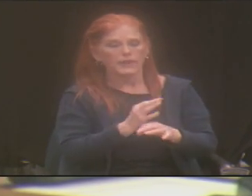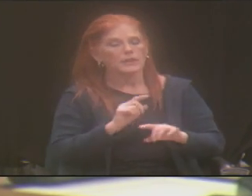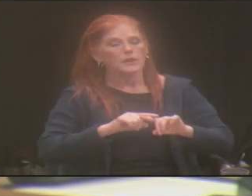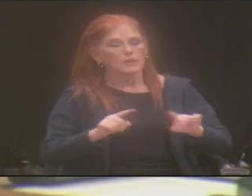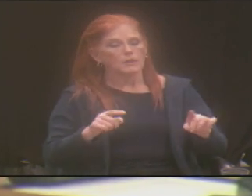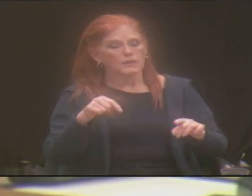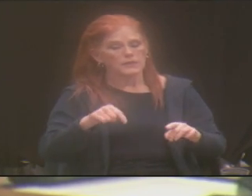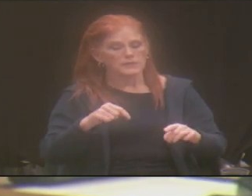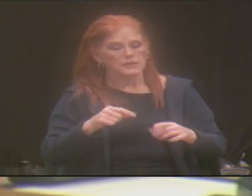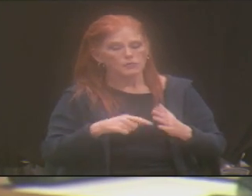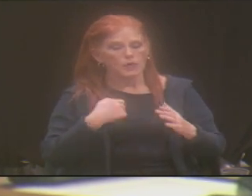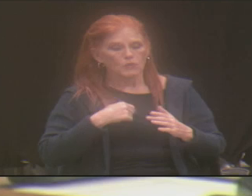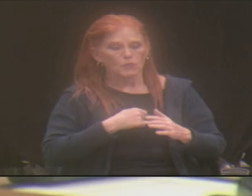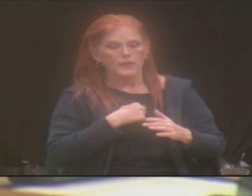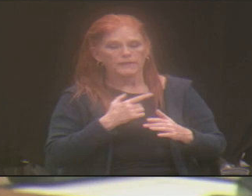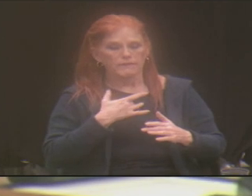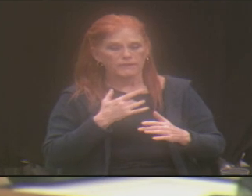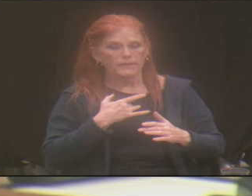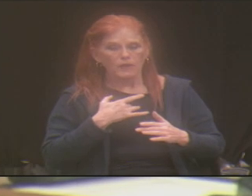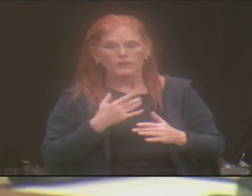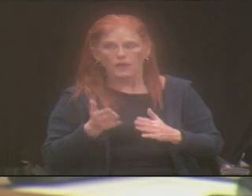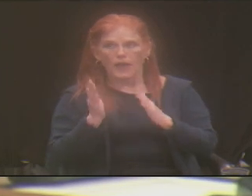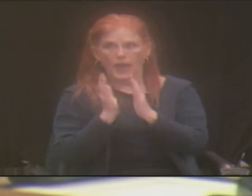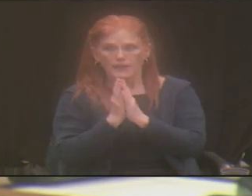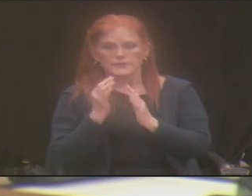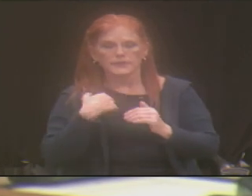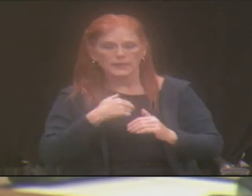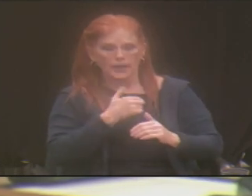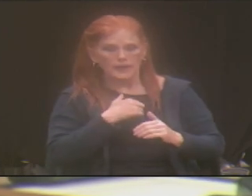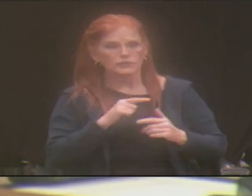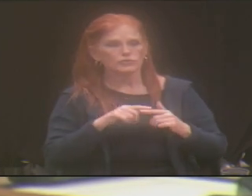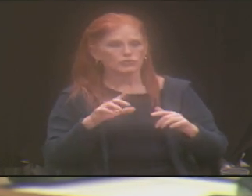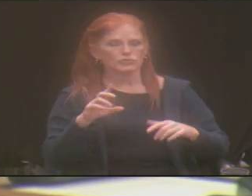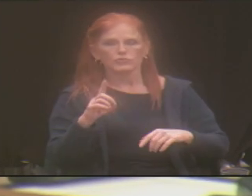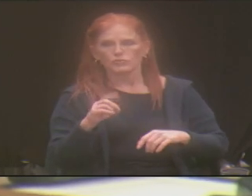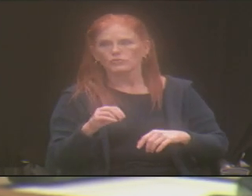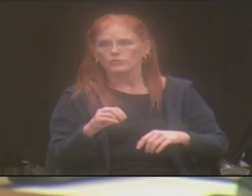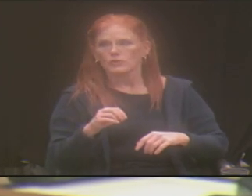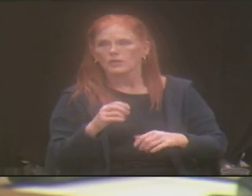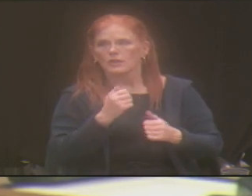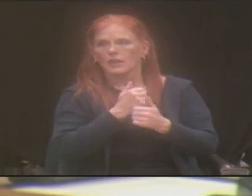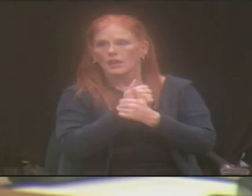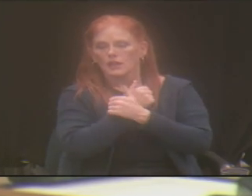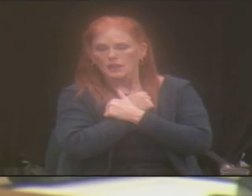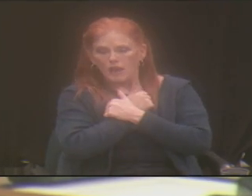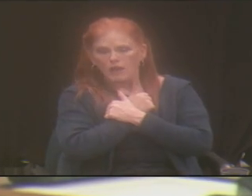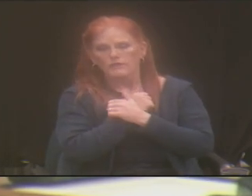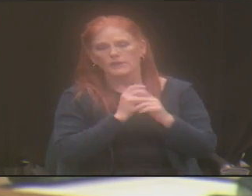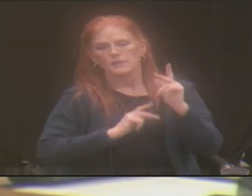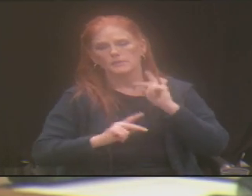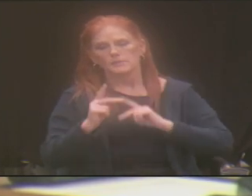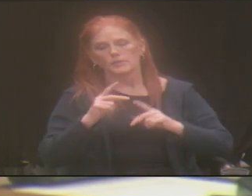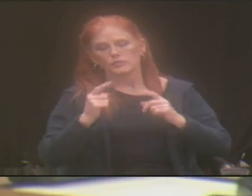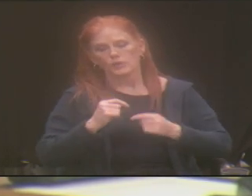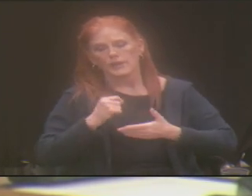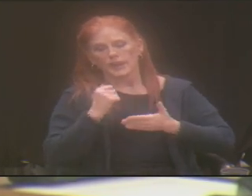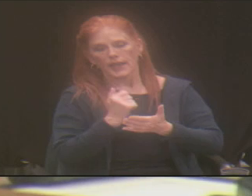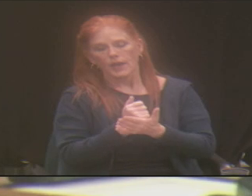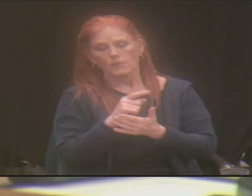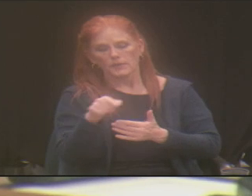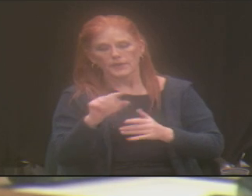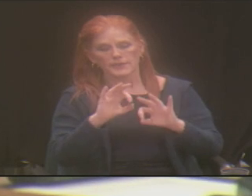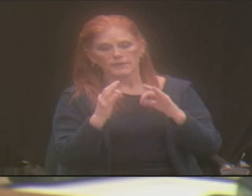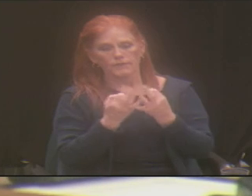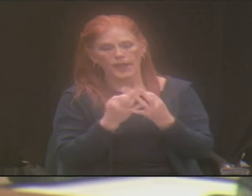is what we feel we are being asked to do. And that's just love on people to try to help keep these family